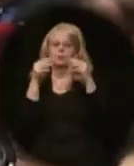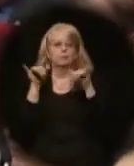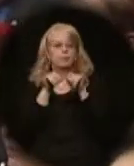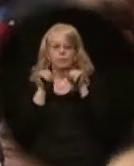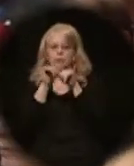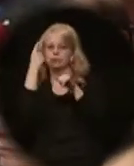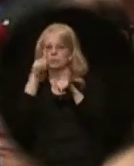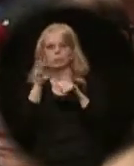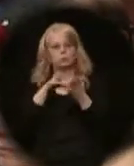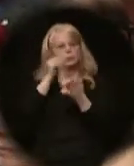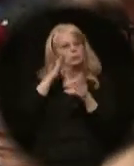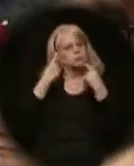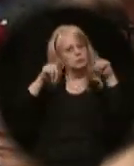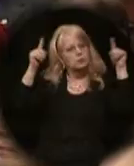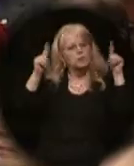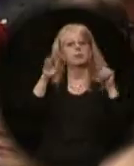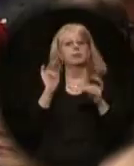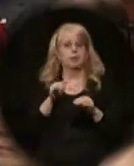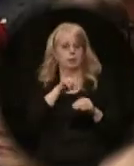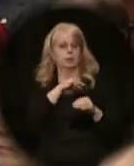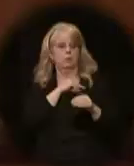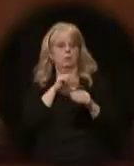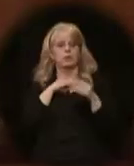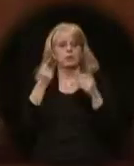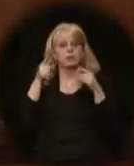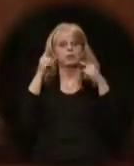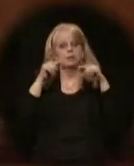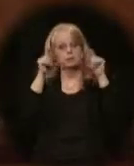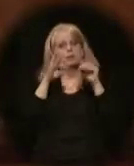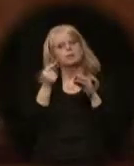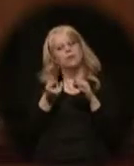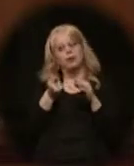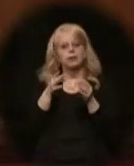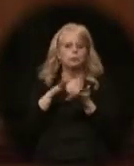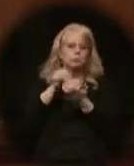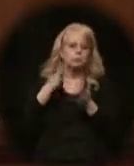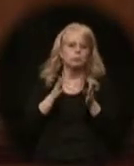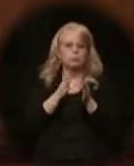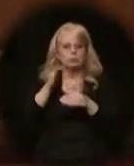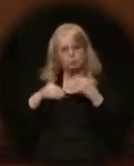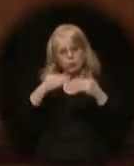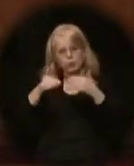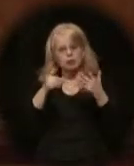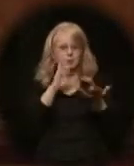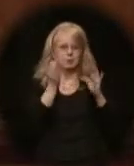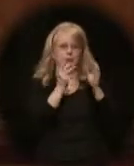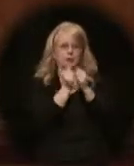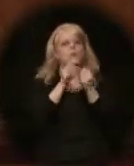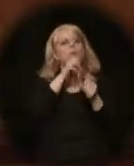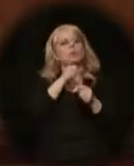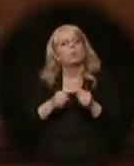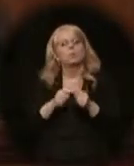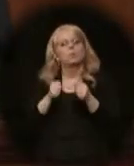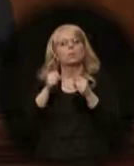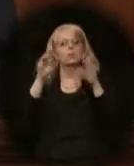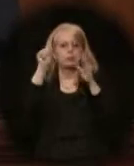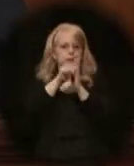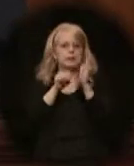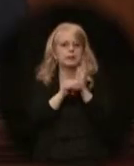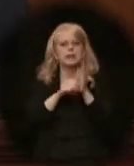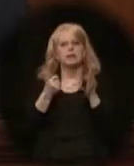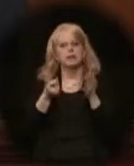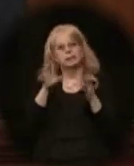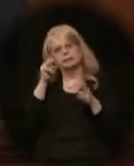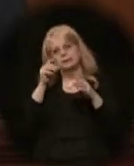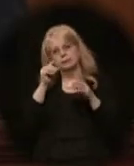The qualifying exam measures student progress against our state's old education standards, not against